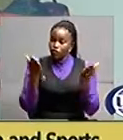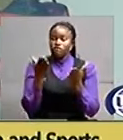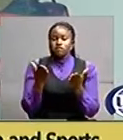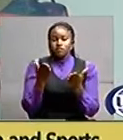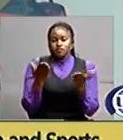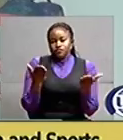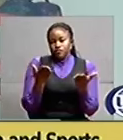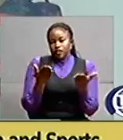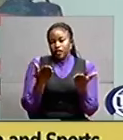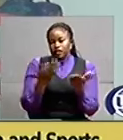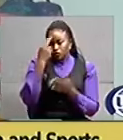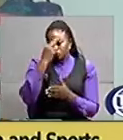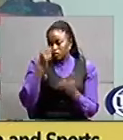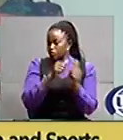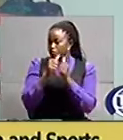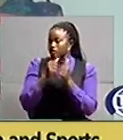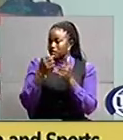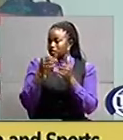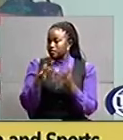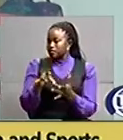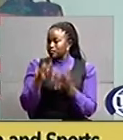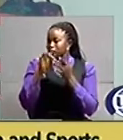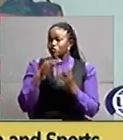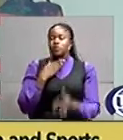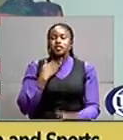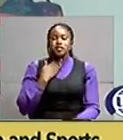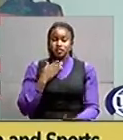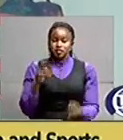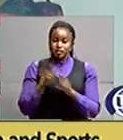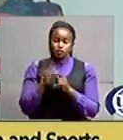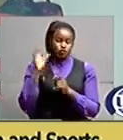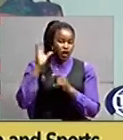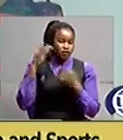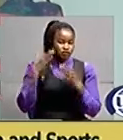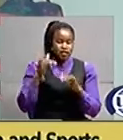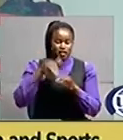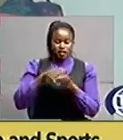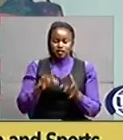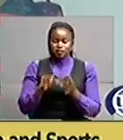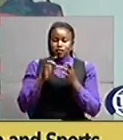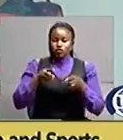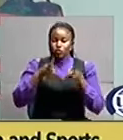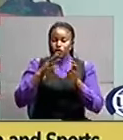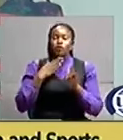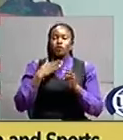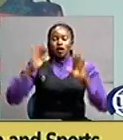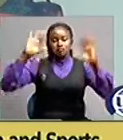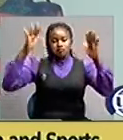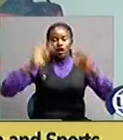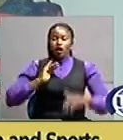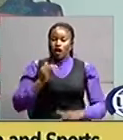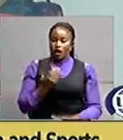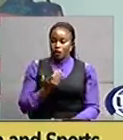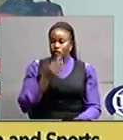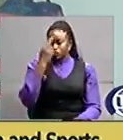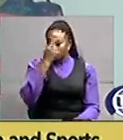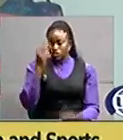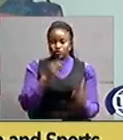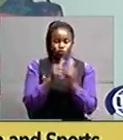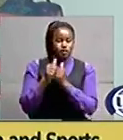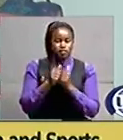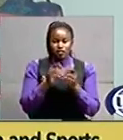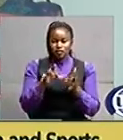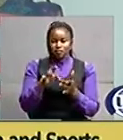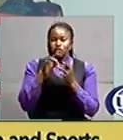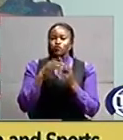with special needs, as you heard. In a special way, I wish to congratulate our students with special needs who have